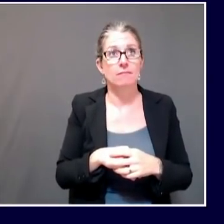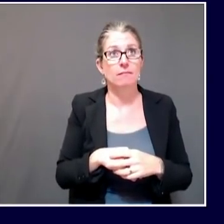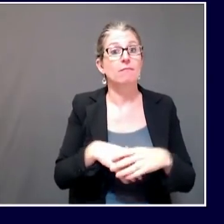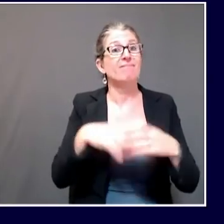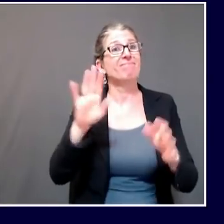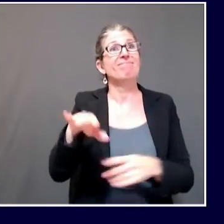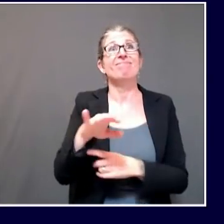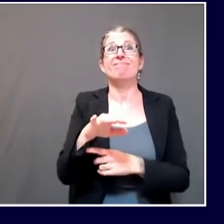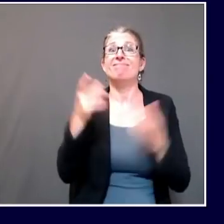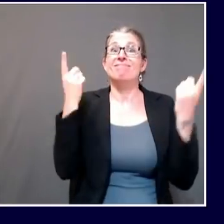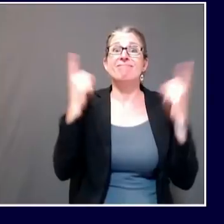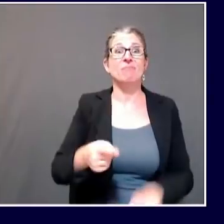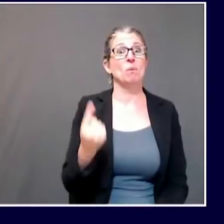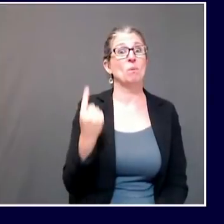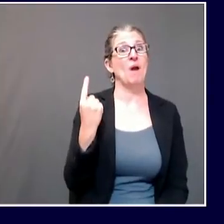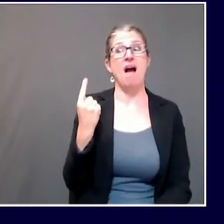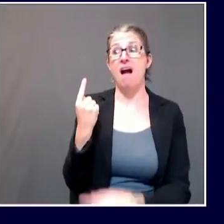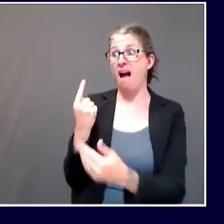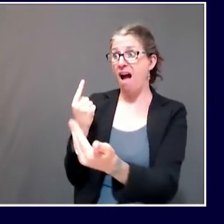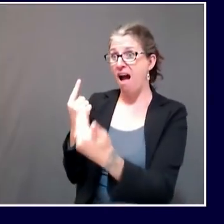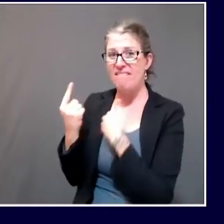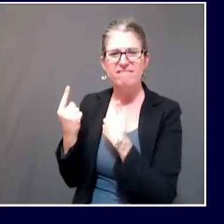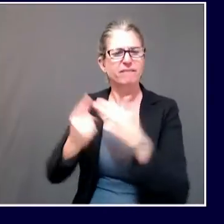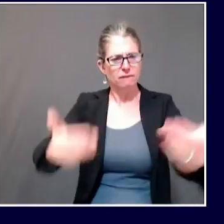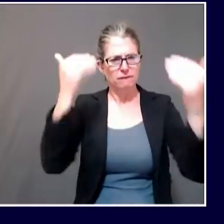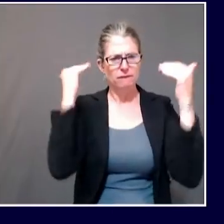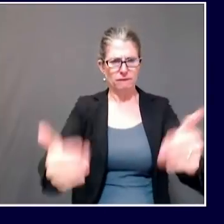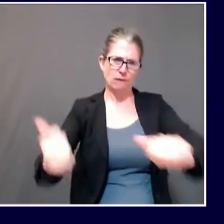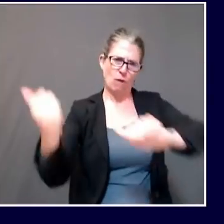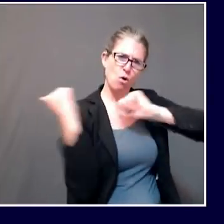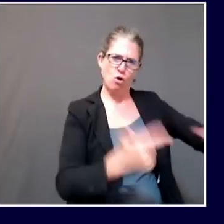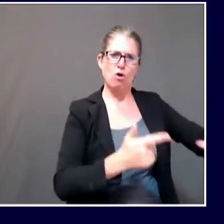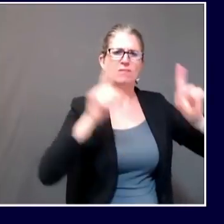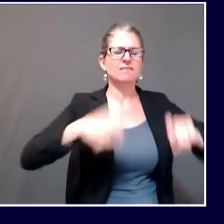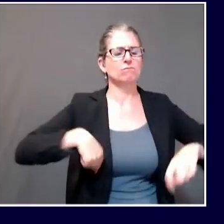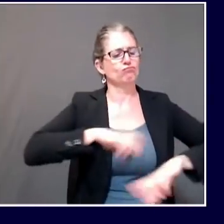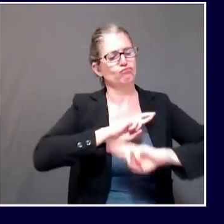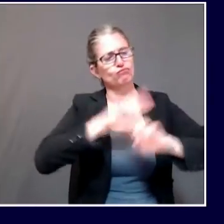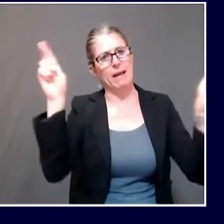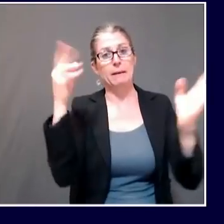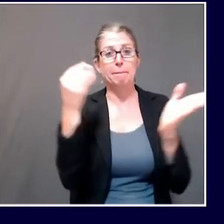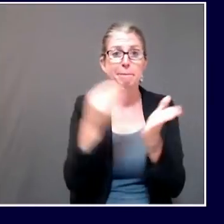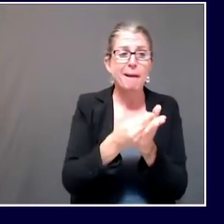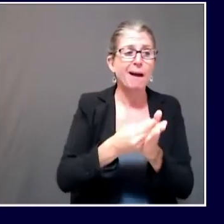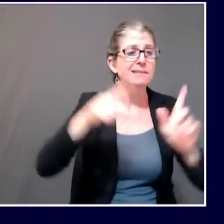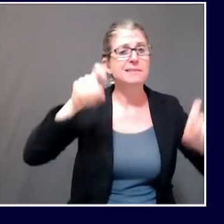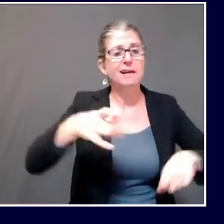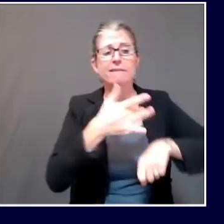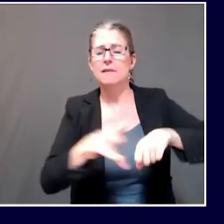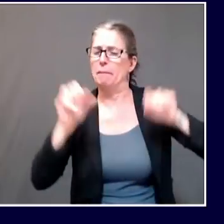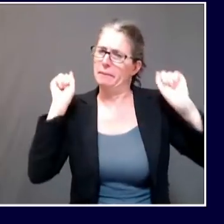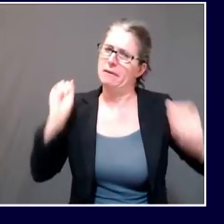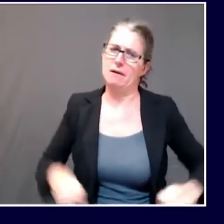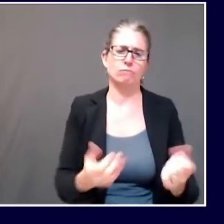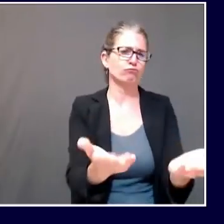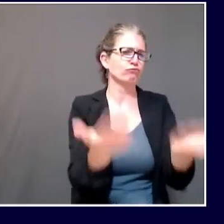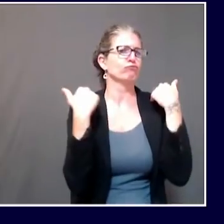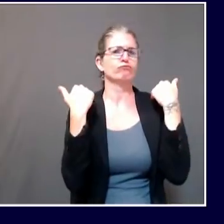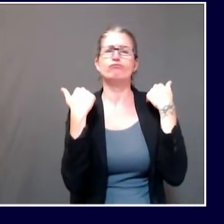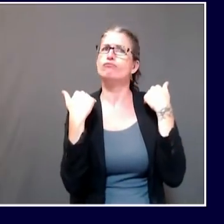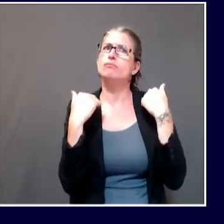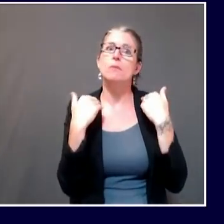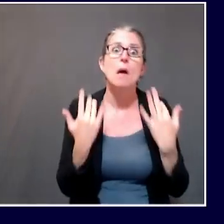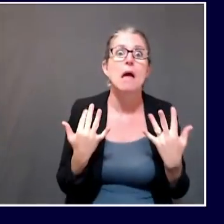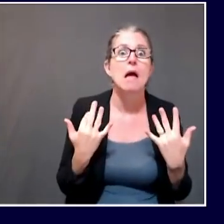To help nursing facilities address staffing challenges, the department is also launching Connect2Care, a new portal where